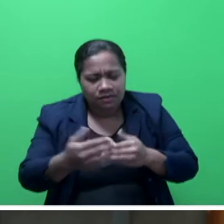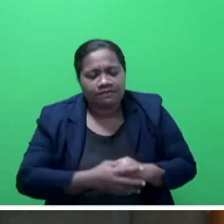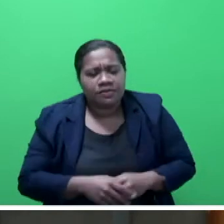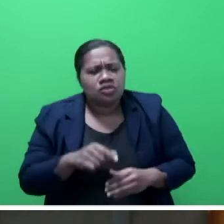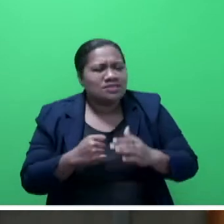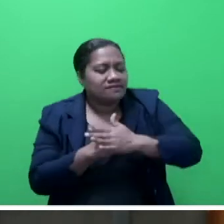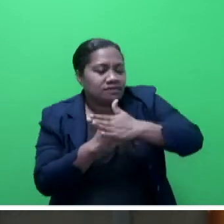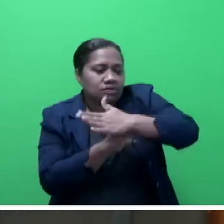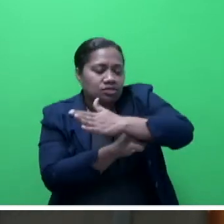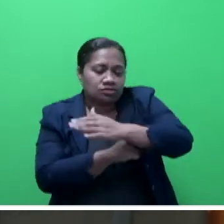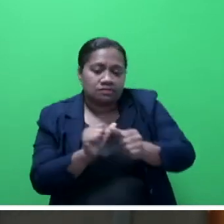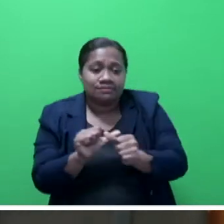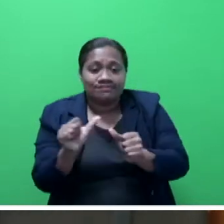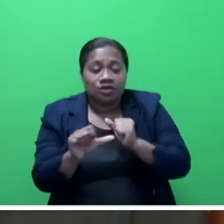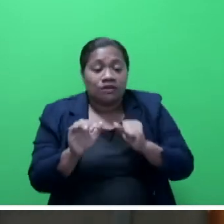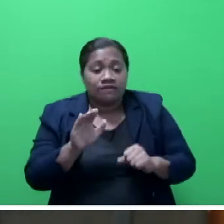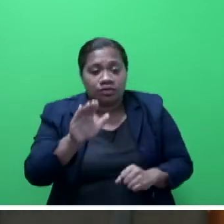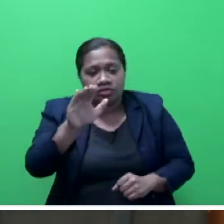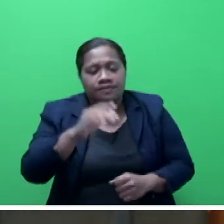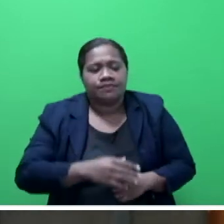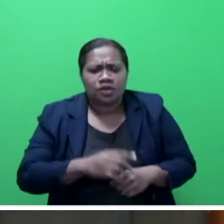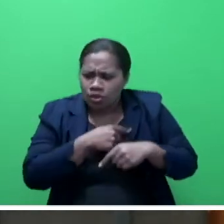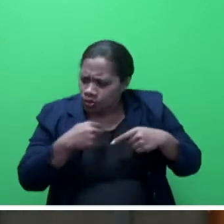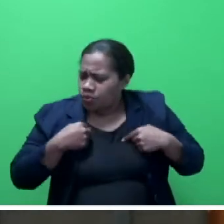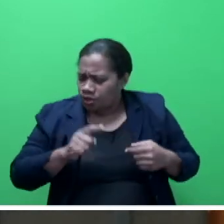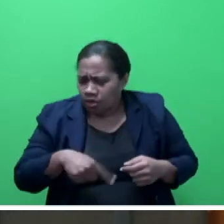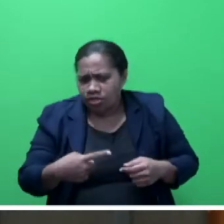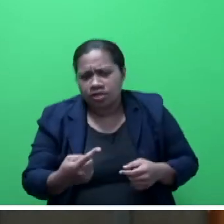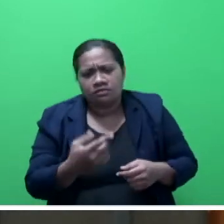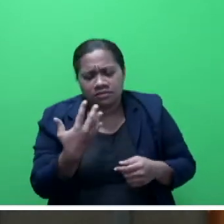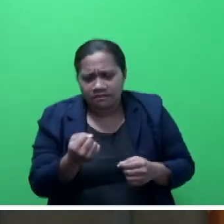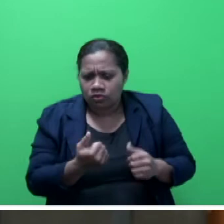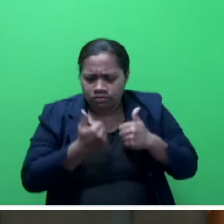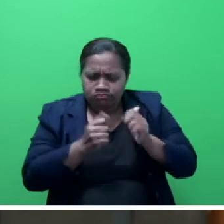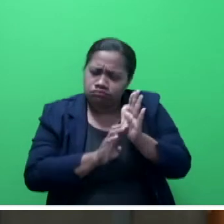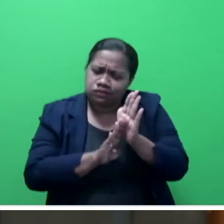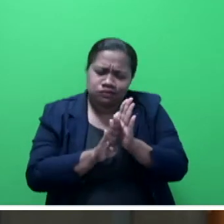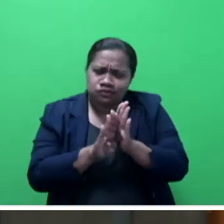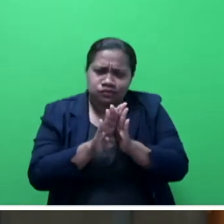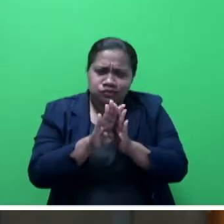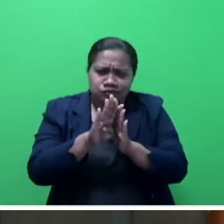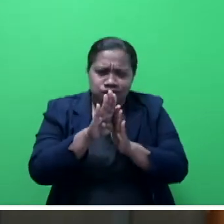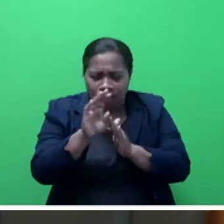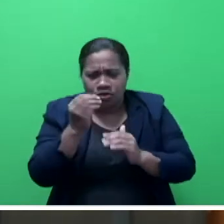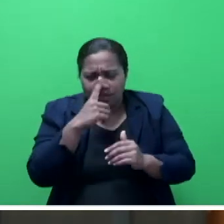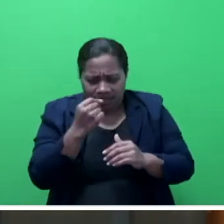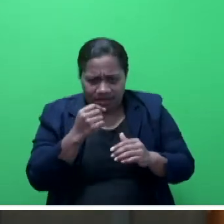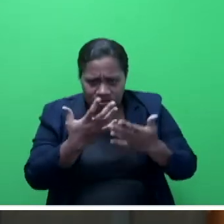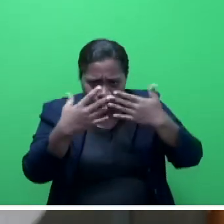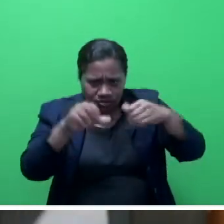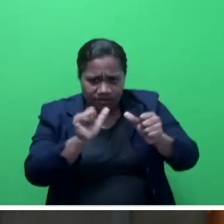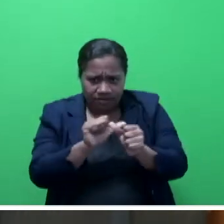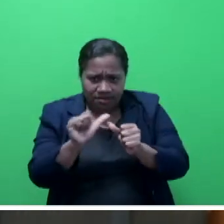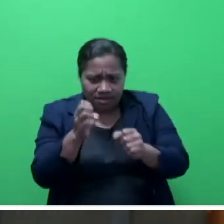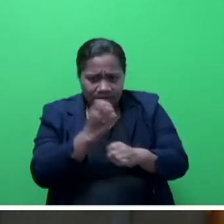Speaker Say, we continue to make good progress together to achieve better employment relationship through